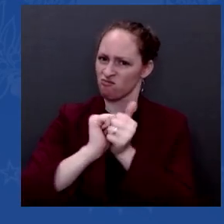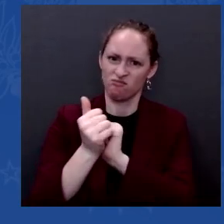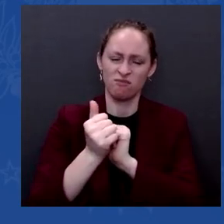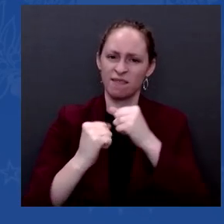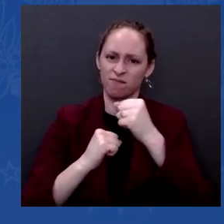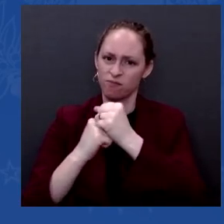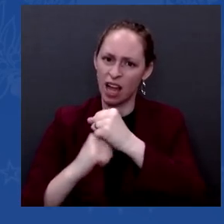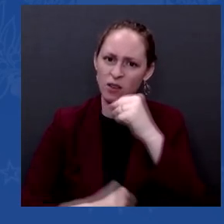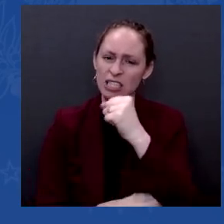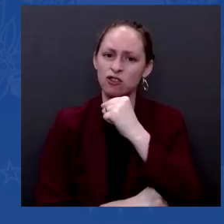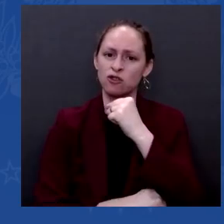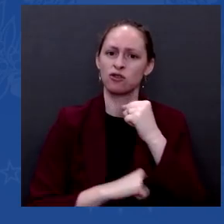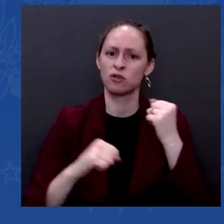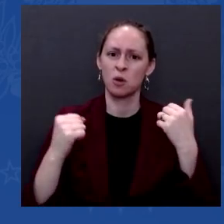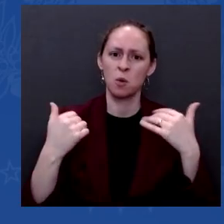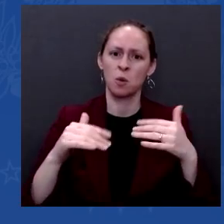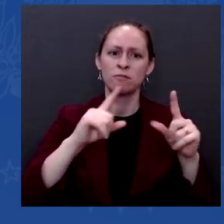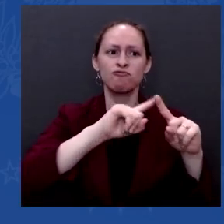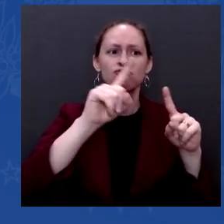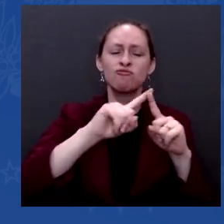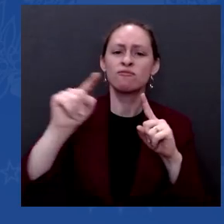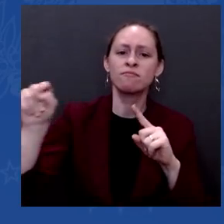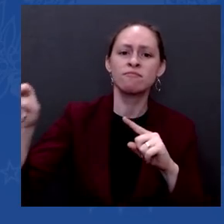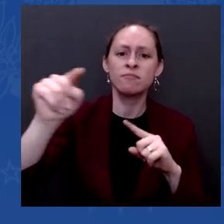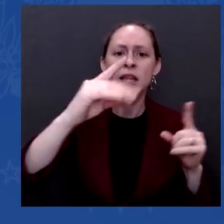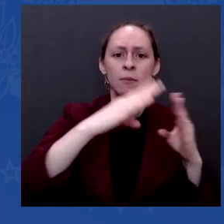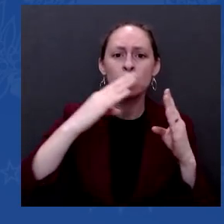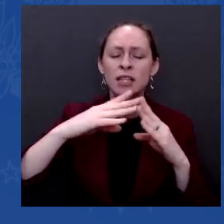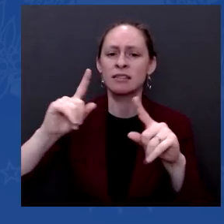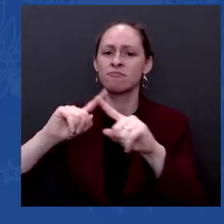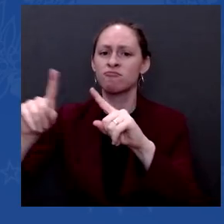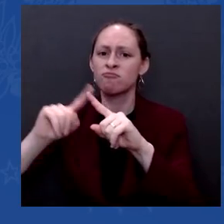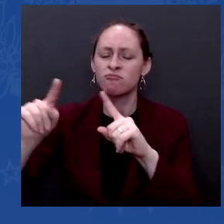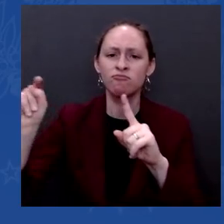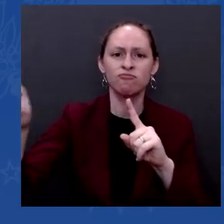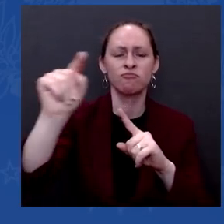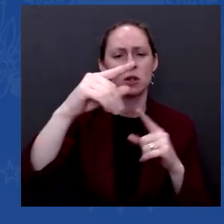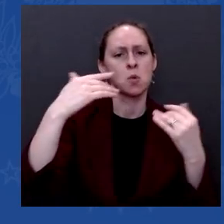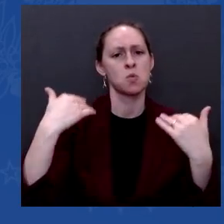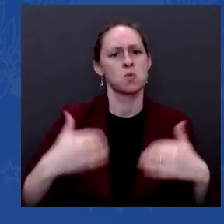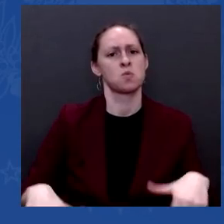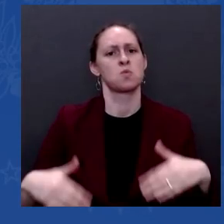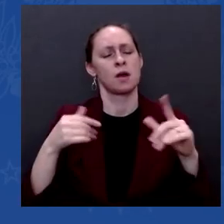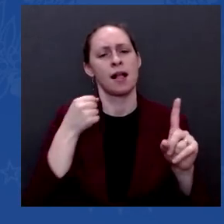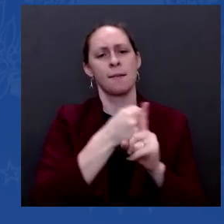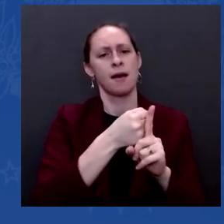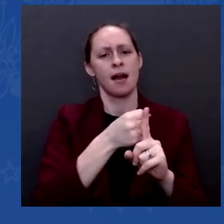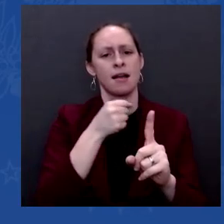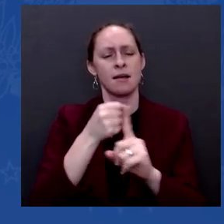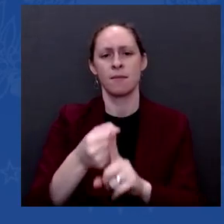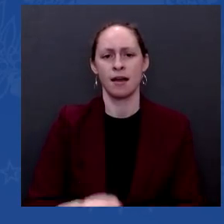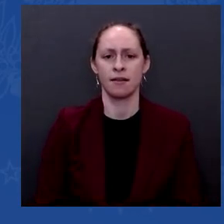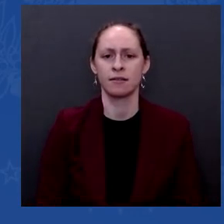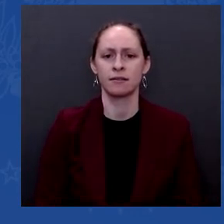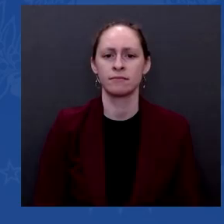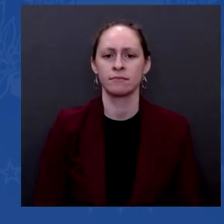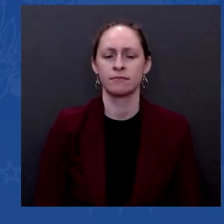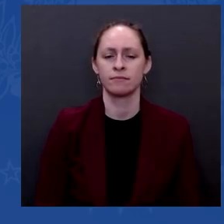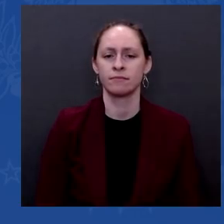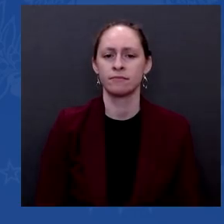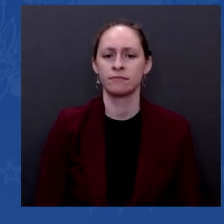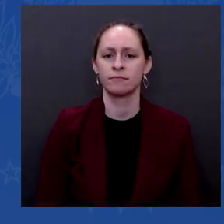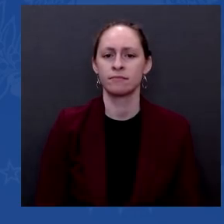And so I think you're going to see an awful lot of transition. And the question is, can we keep up with it? Can we maintain